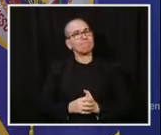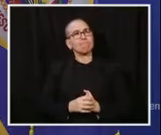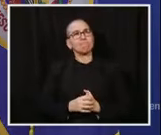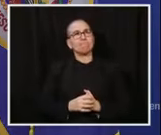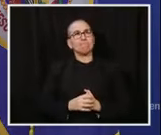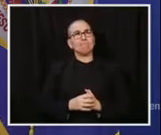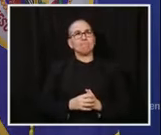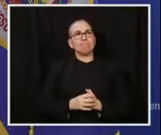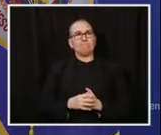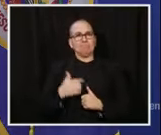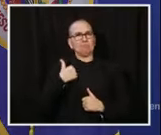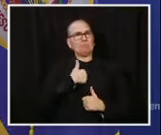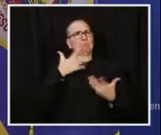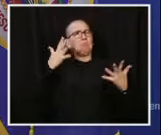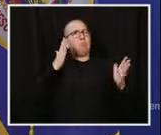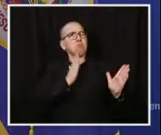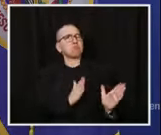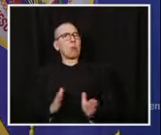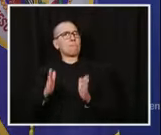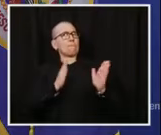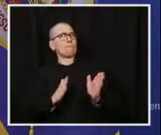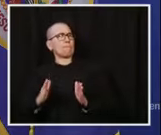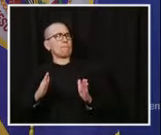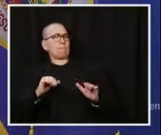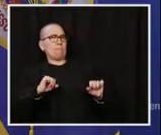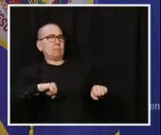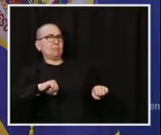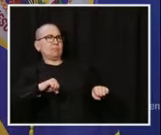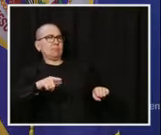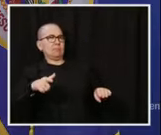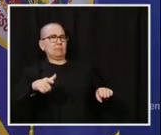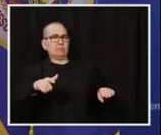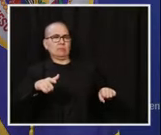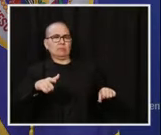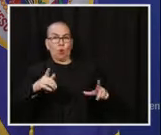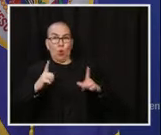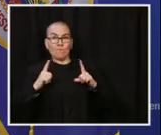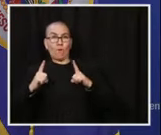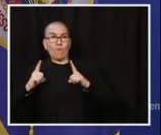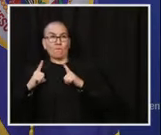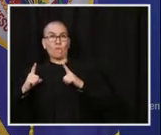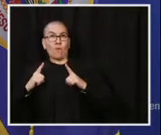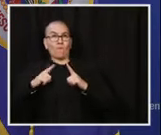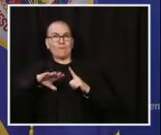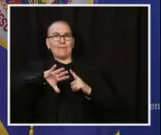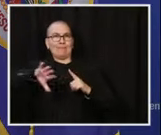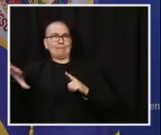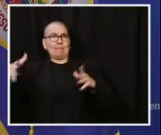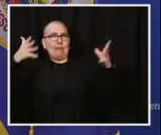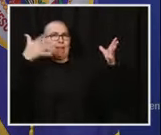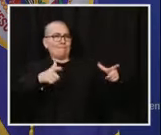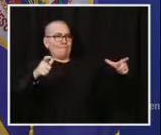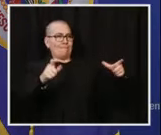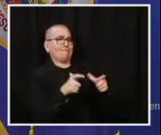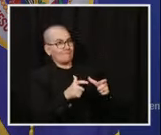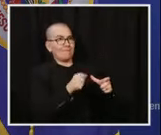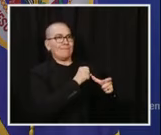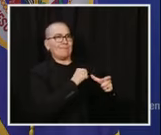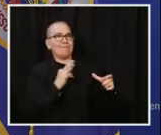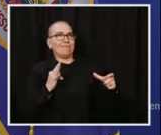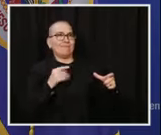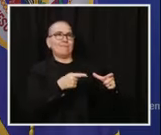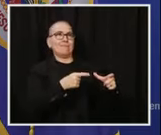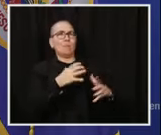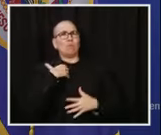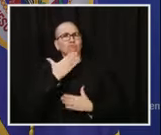to respond and navigate in a crazy time like this. And I'm just so grateful for the support of our governor,